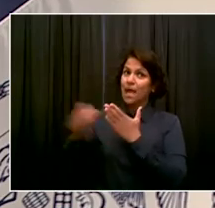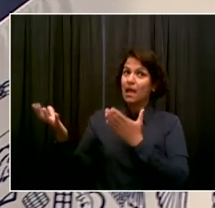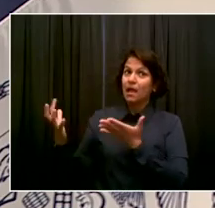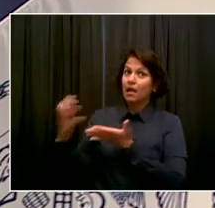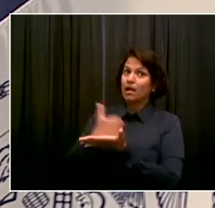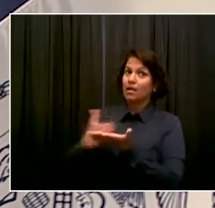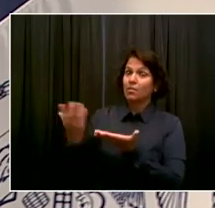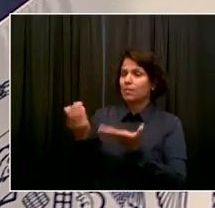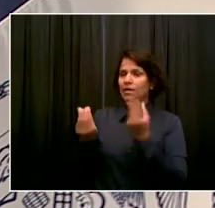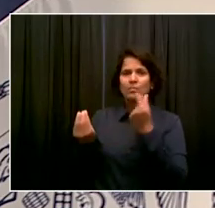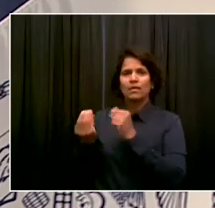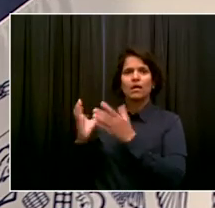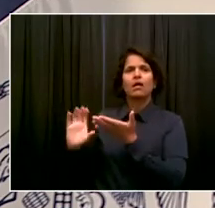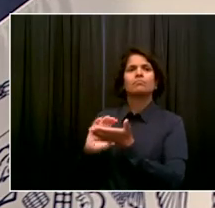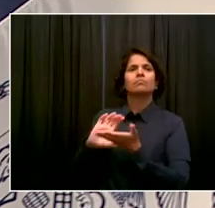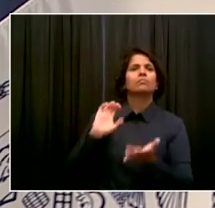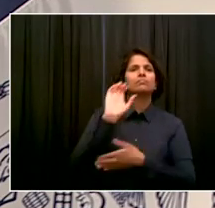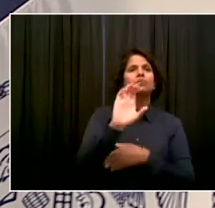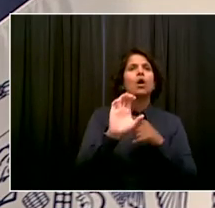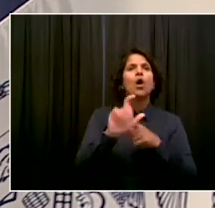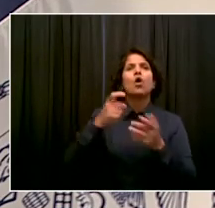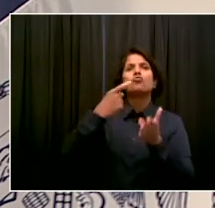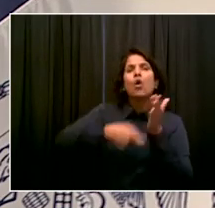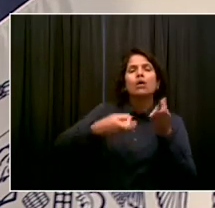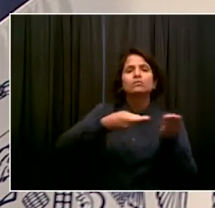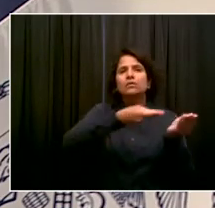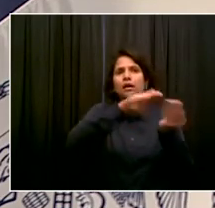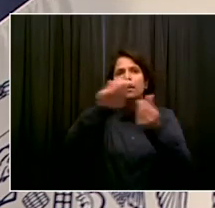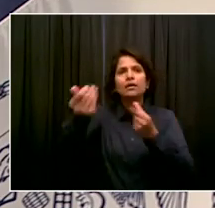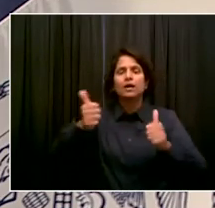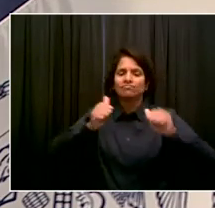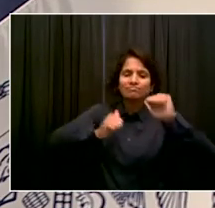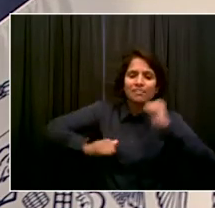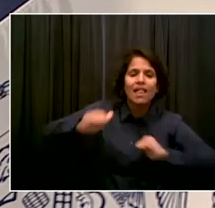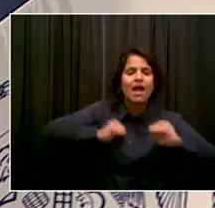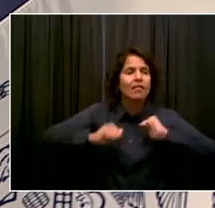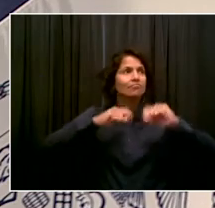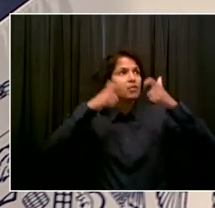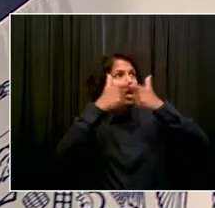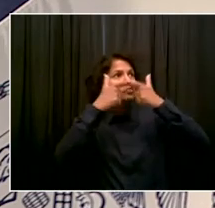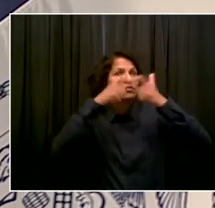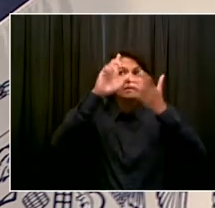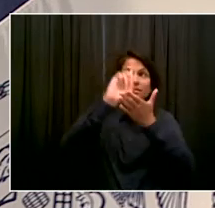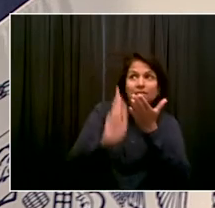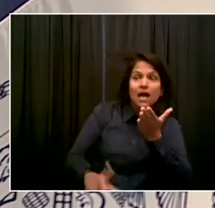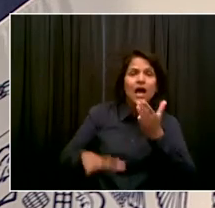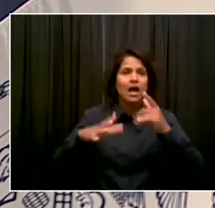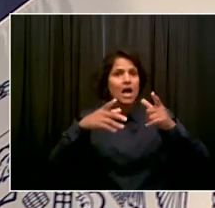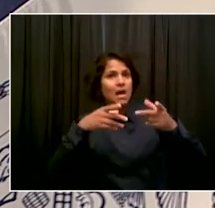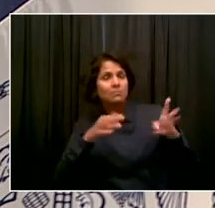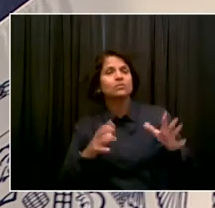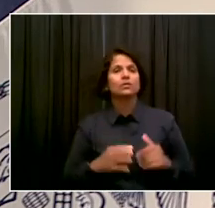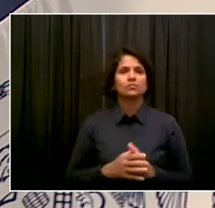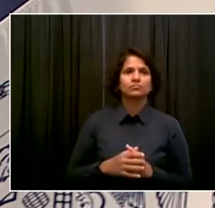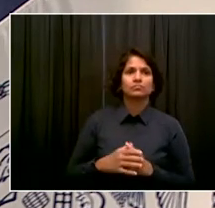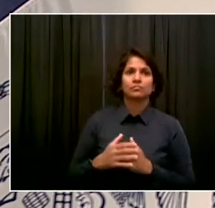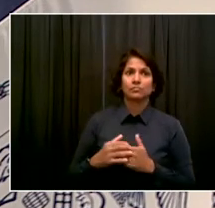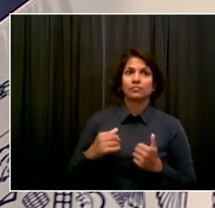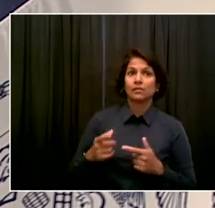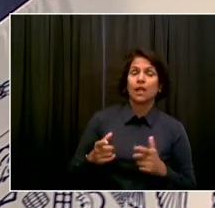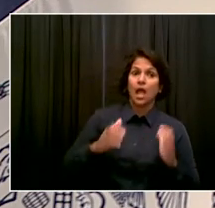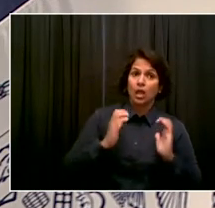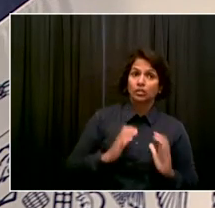who have the resources, you know, by buying those tickets, they're helping make it possible that everyone else can go for free. But there's more